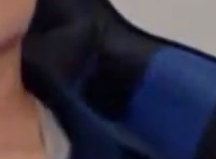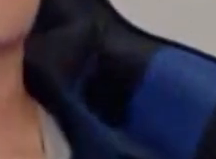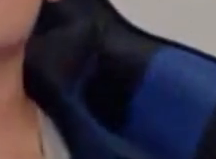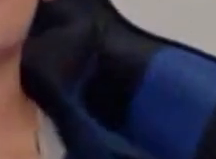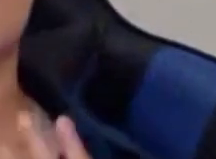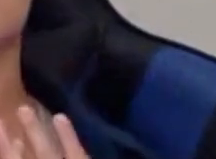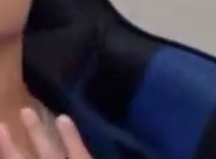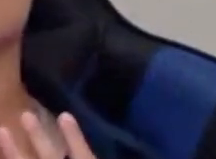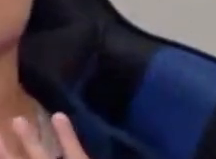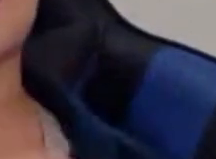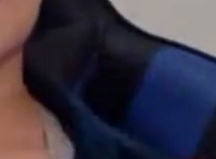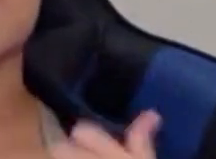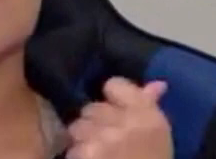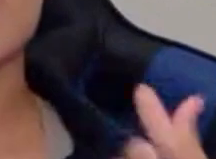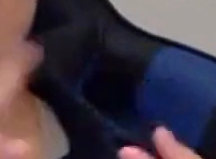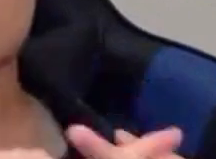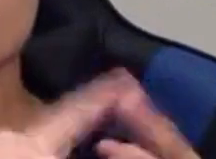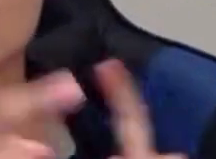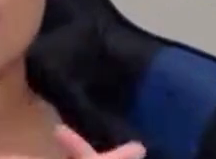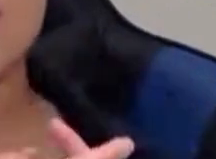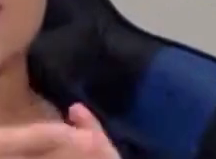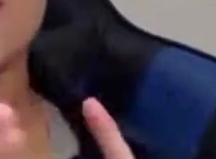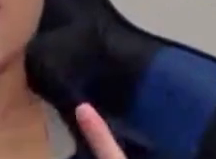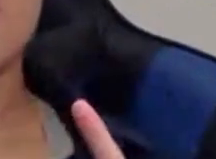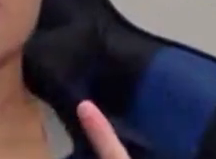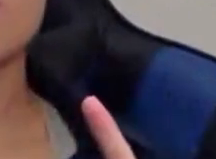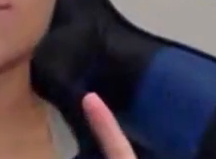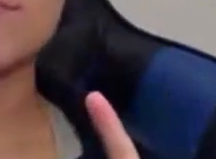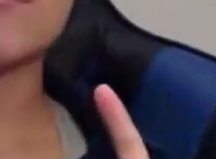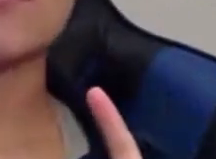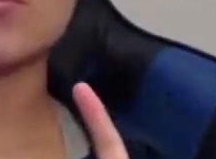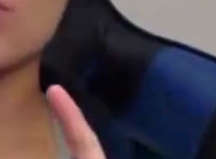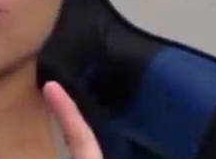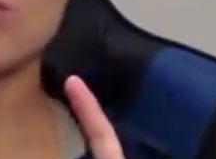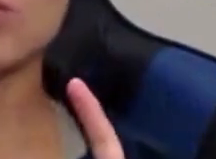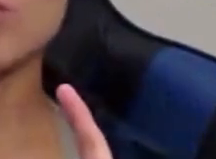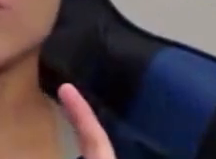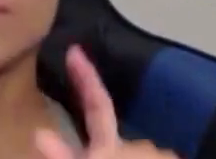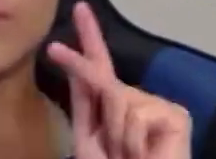and elders who have made this